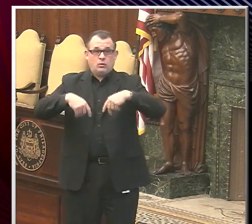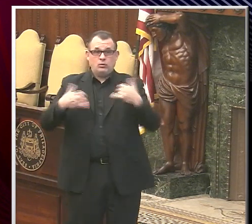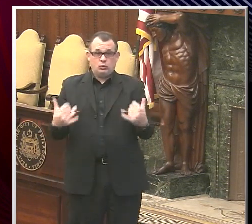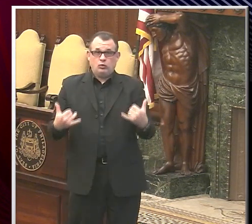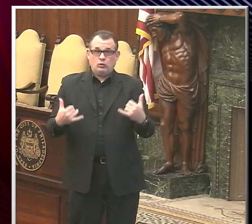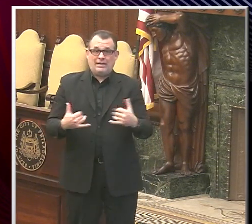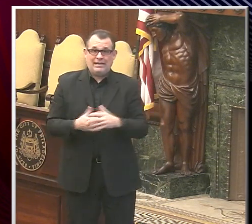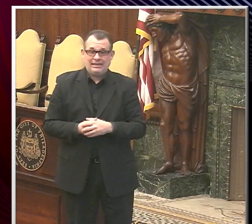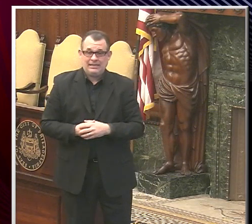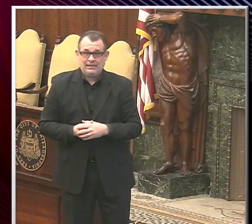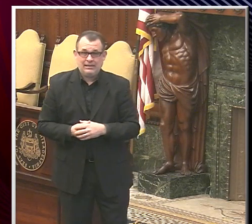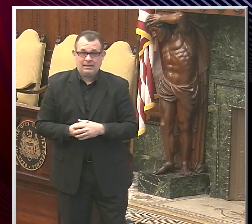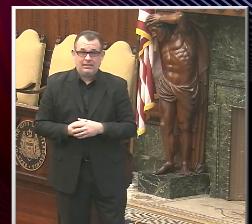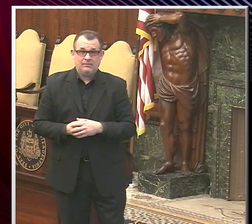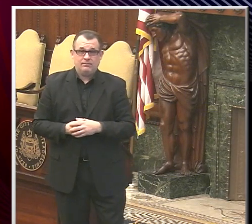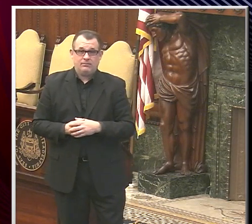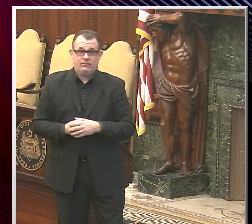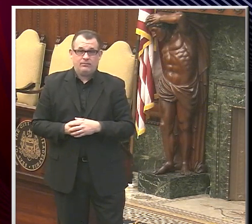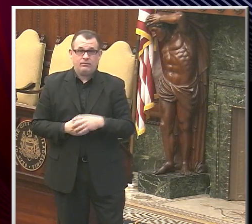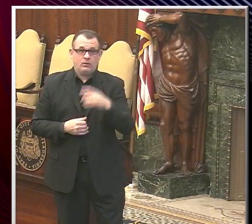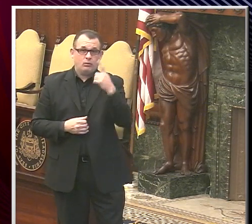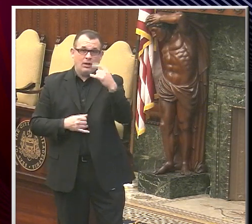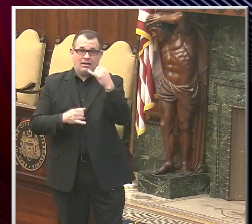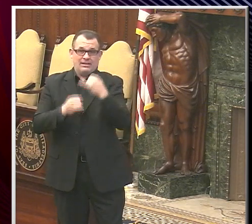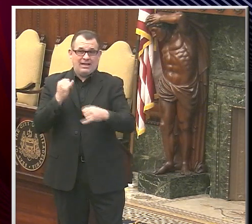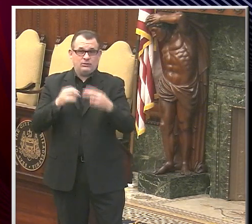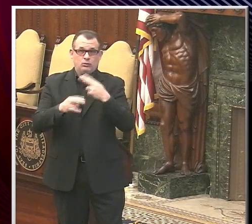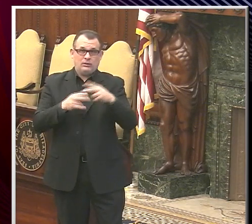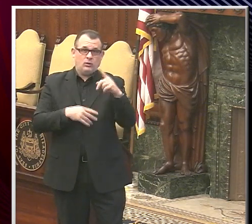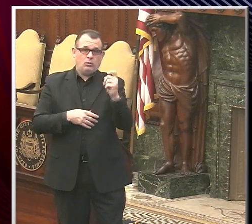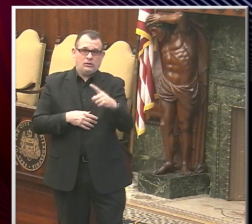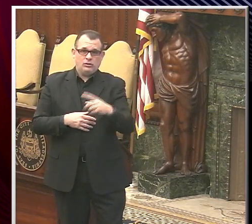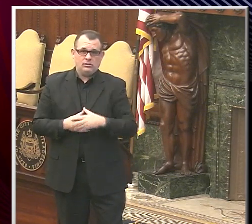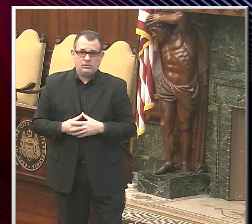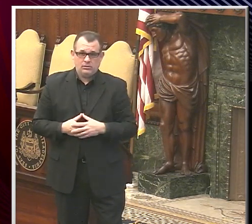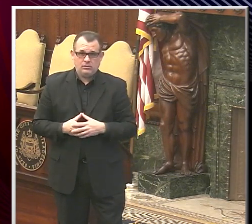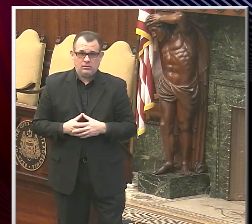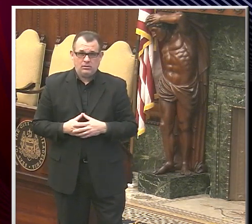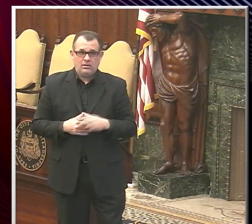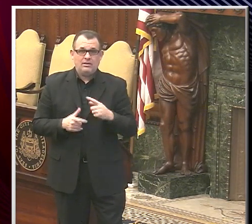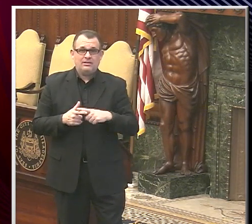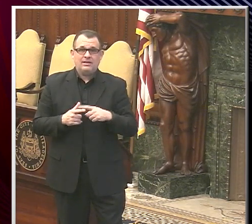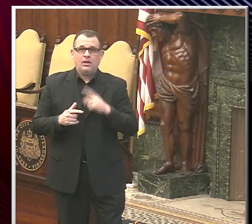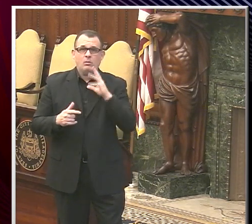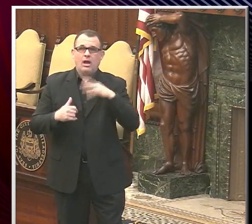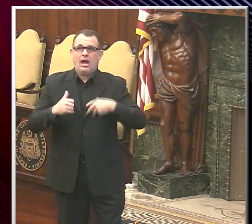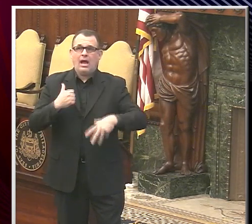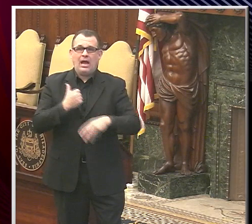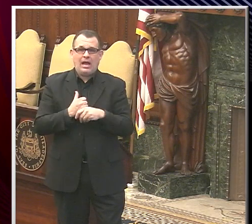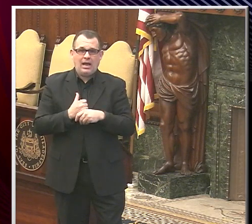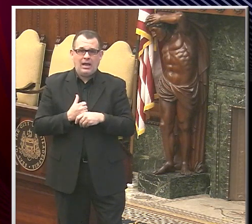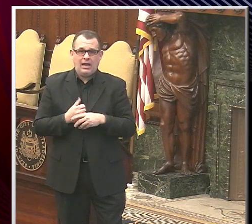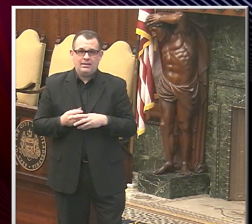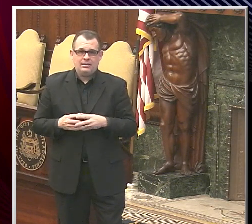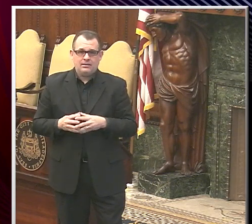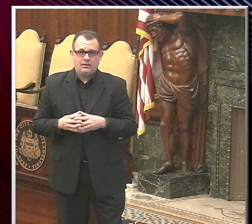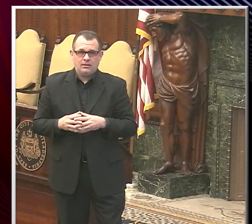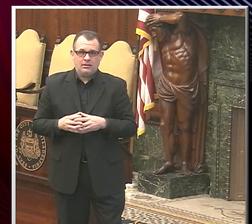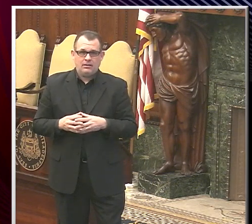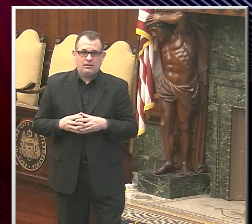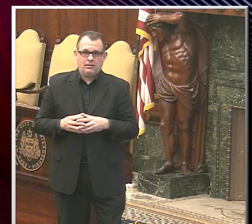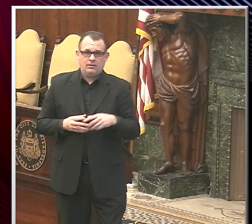do have one last quick question that I'm going to try to squeeze in from Jimena Conde of WHYY,